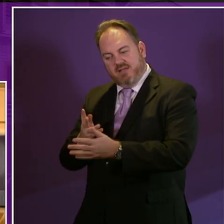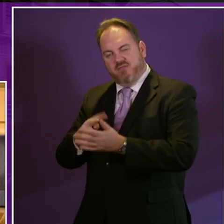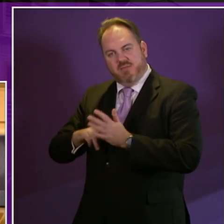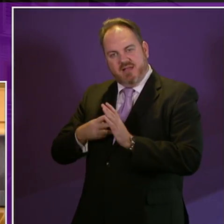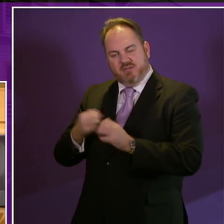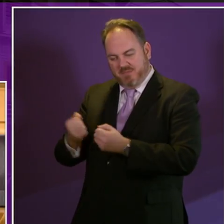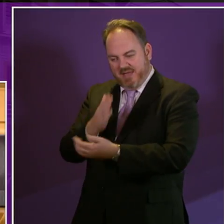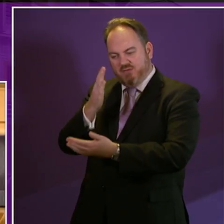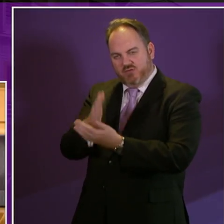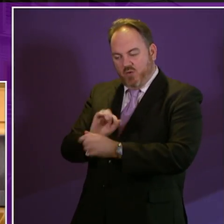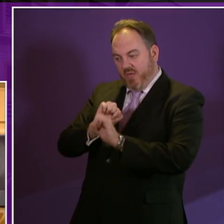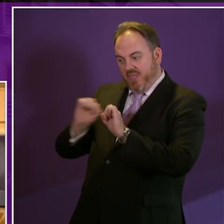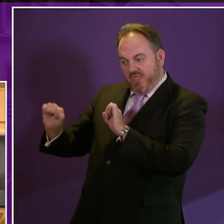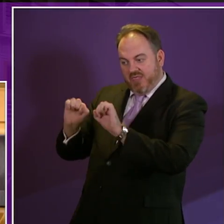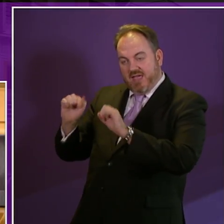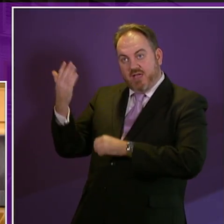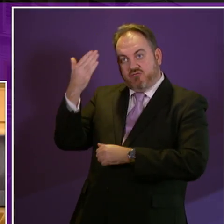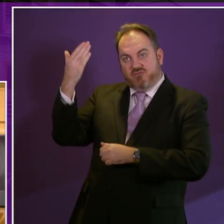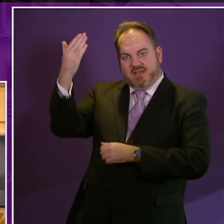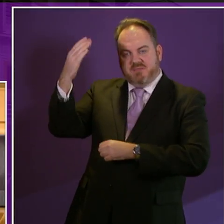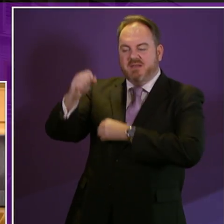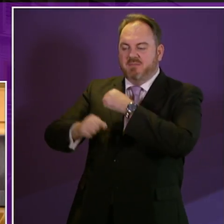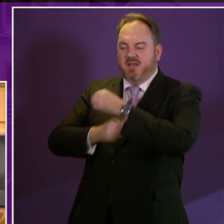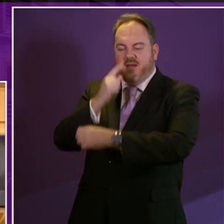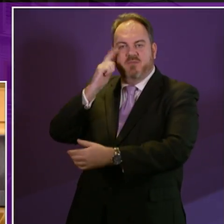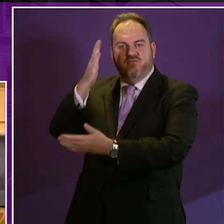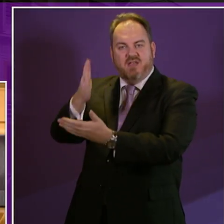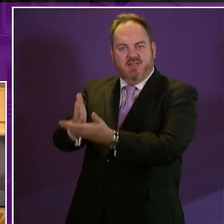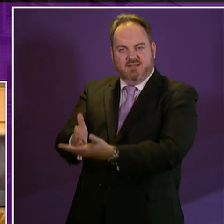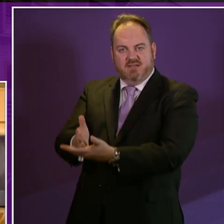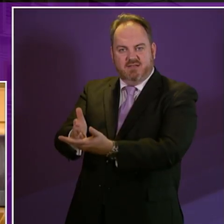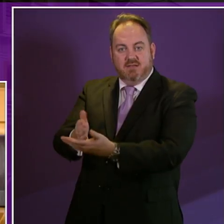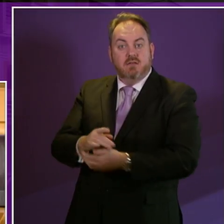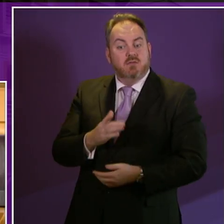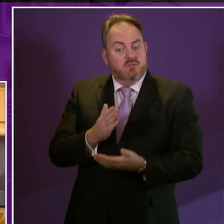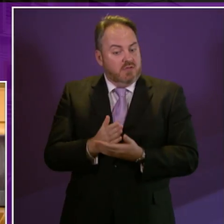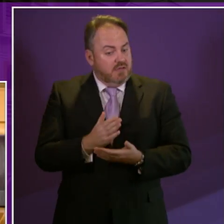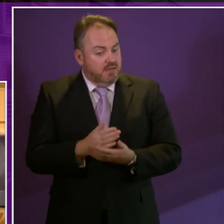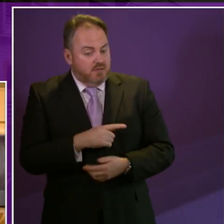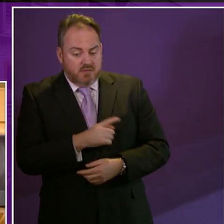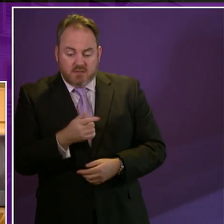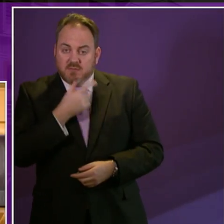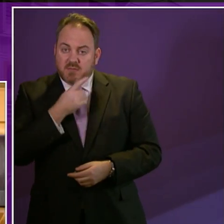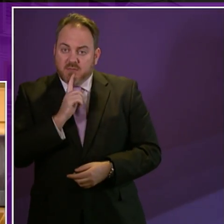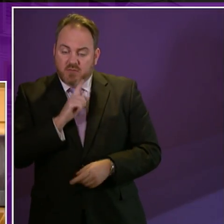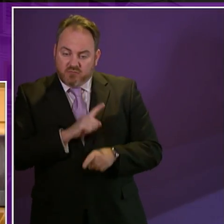that those dreams become your dreams for those young people amongst those who were employment earnings were 11%